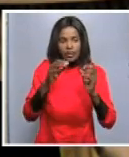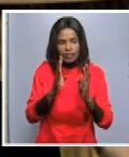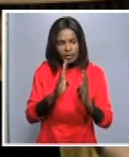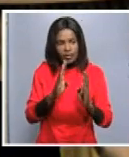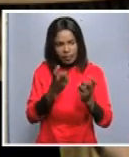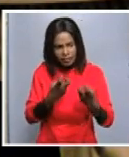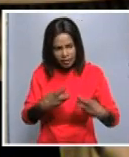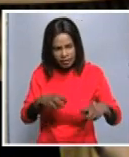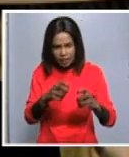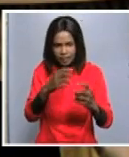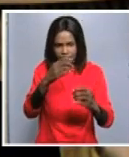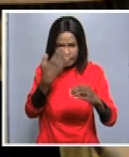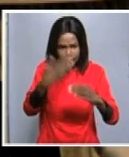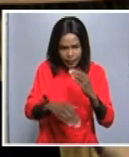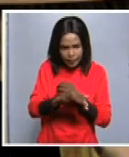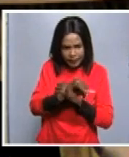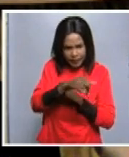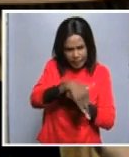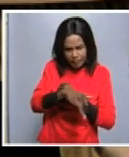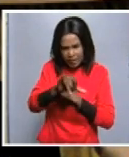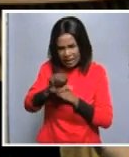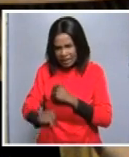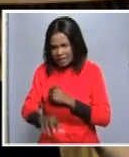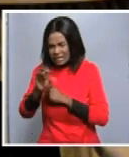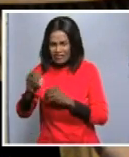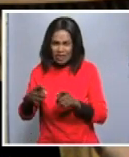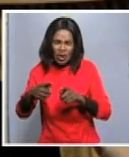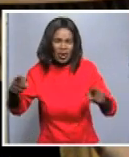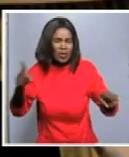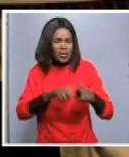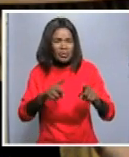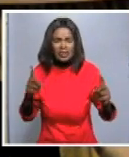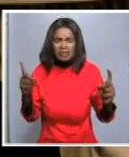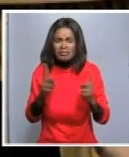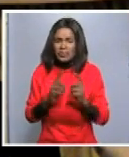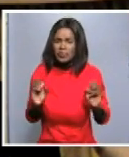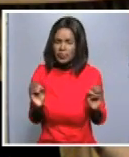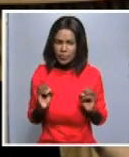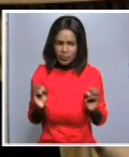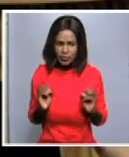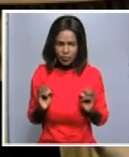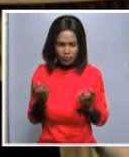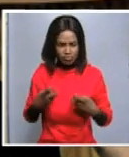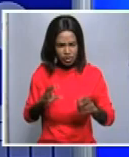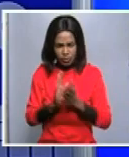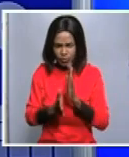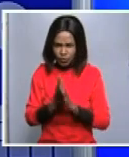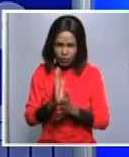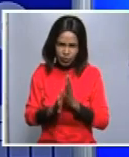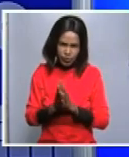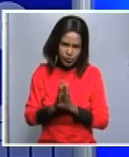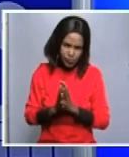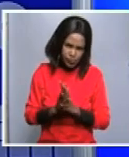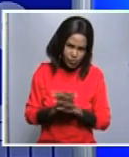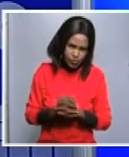detracted from the very strong solidarity between namibia and south africa but the partner of course we know that